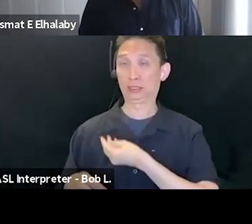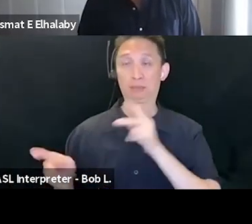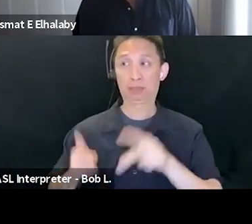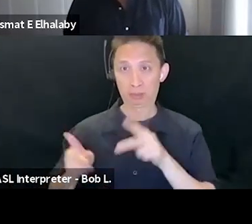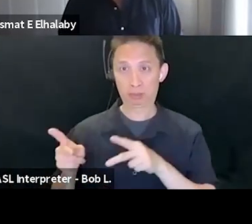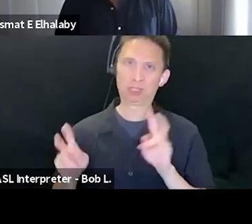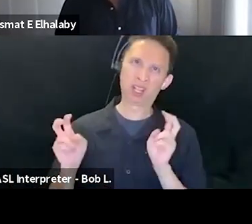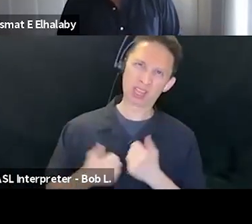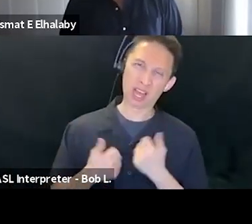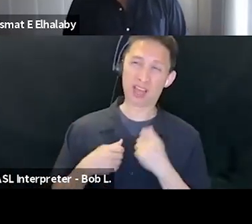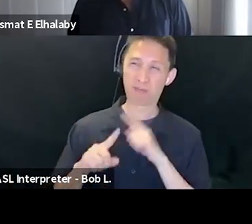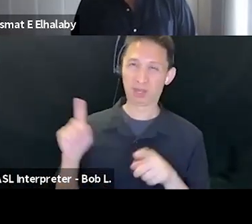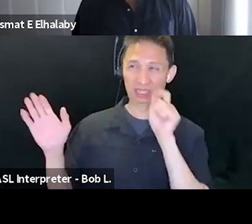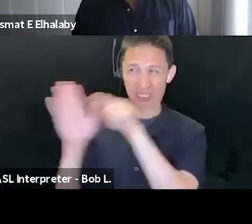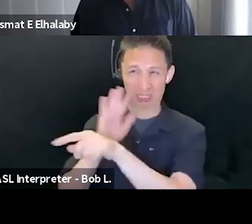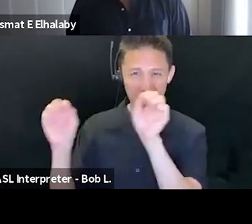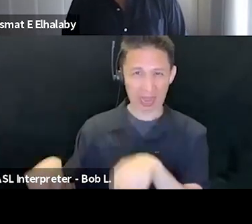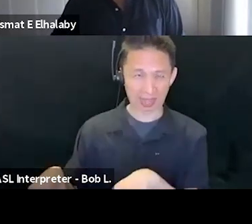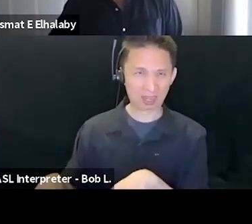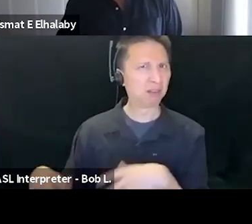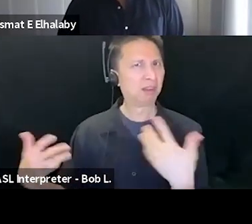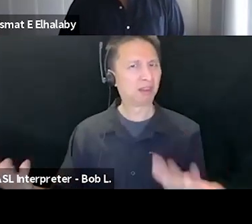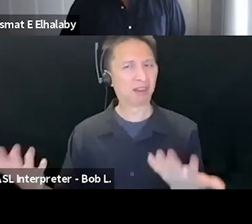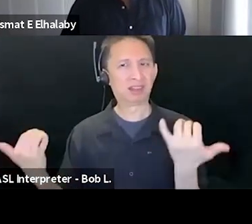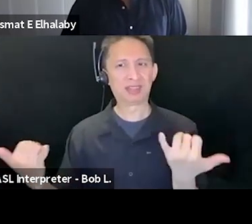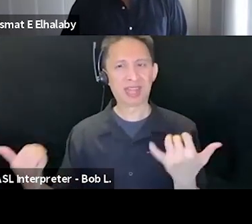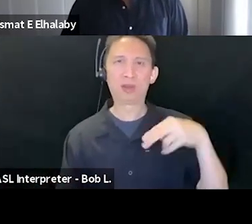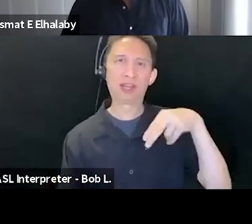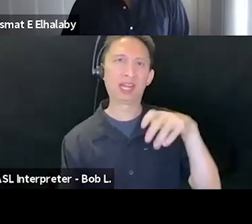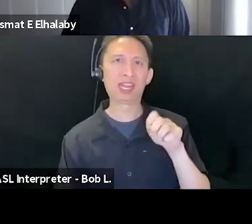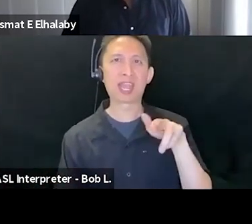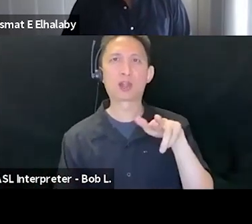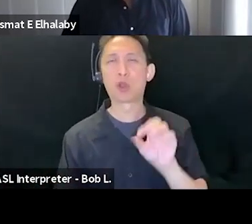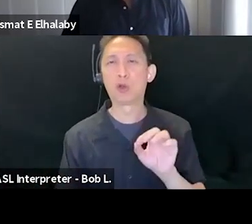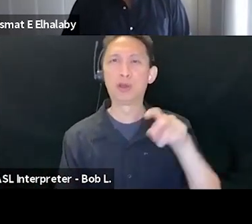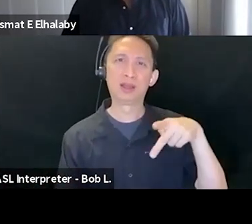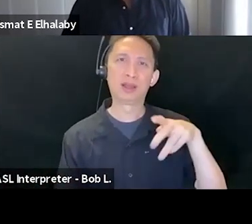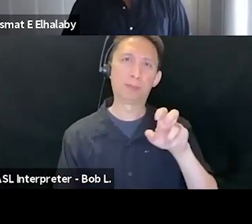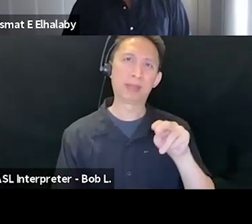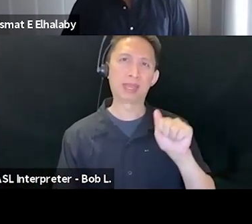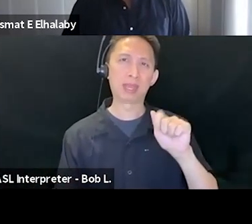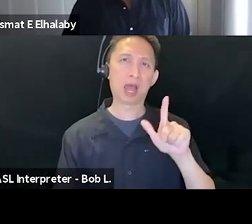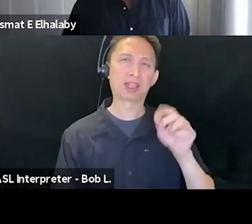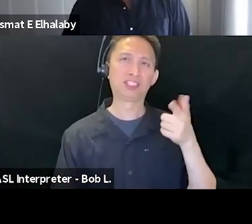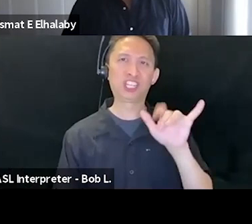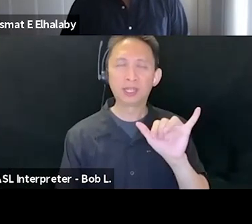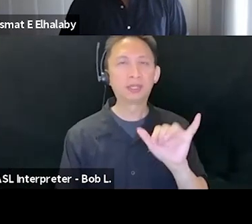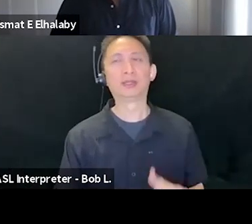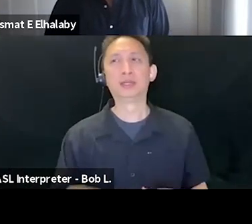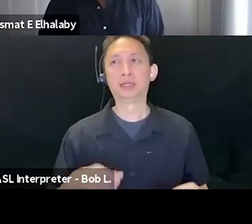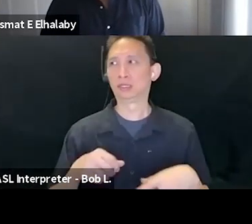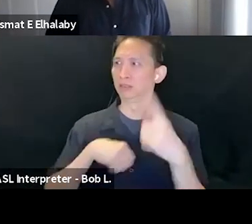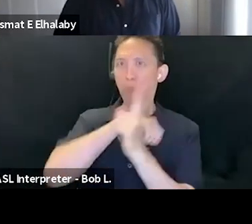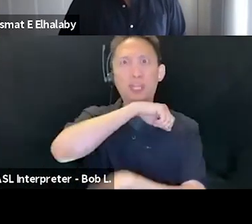also the killability while dead. So this necropenology, yeah, the, the, the penalizing the dead is hard